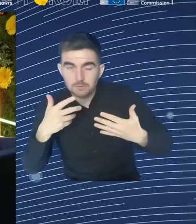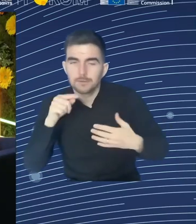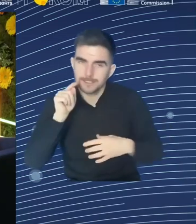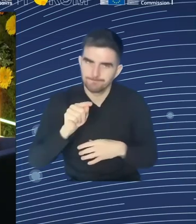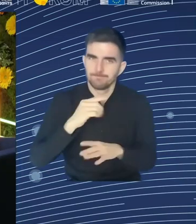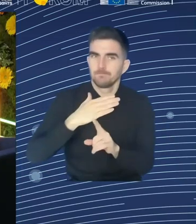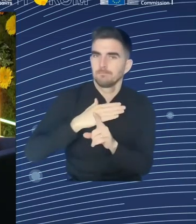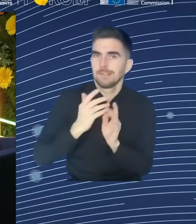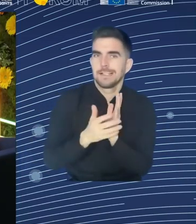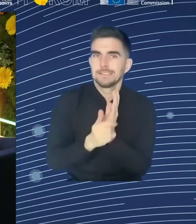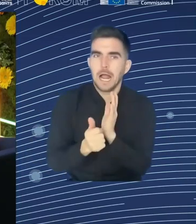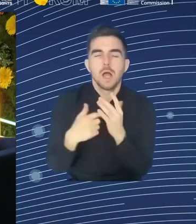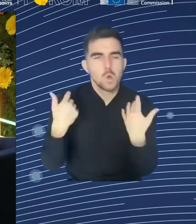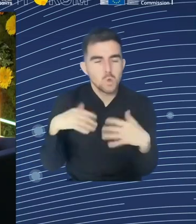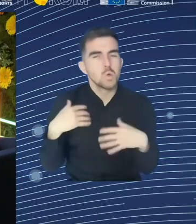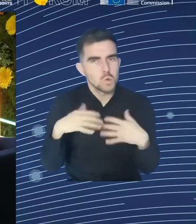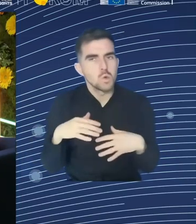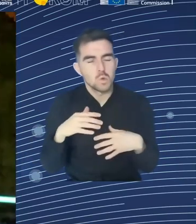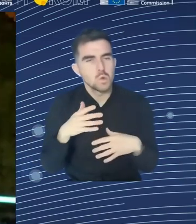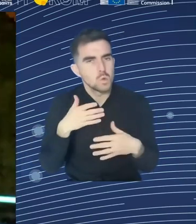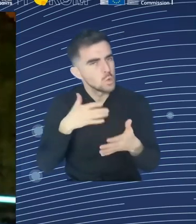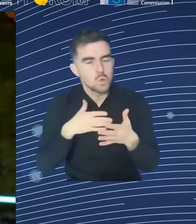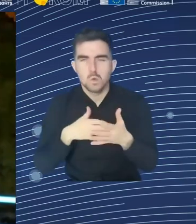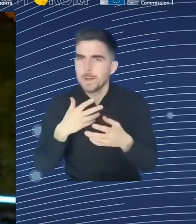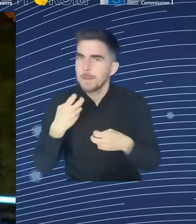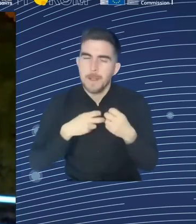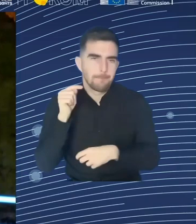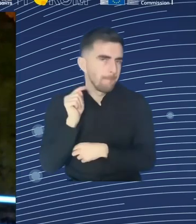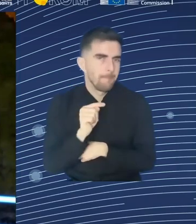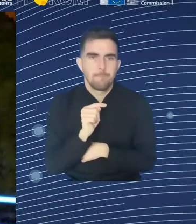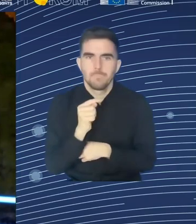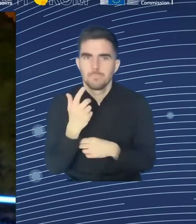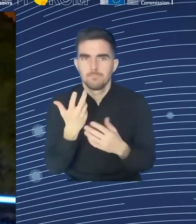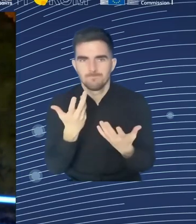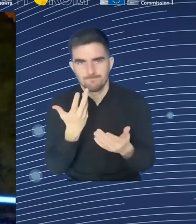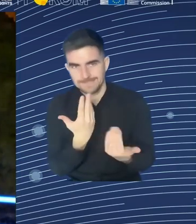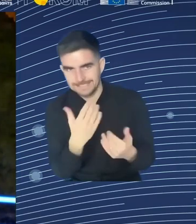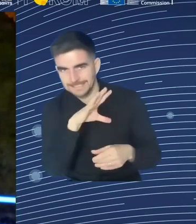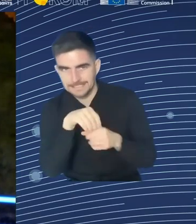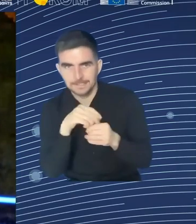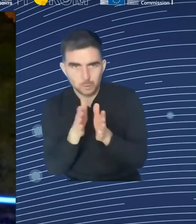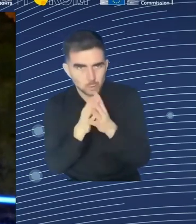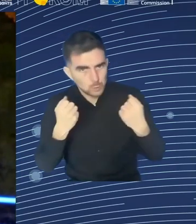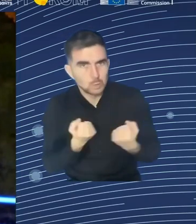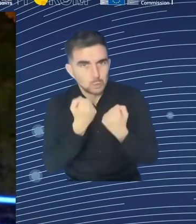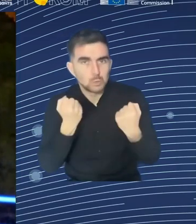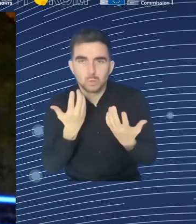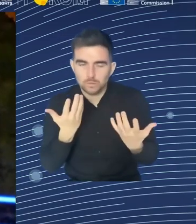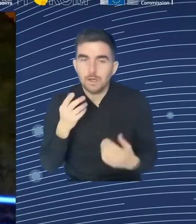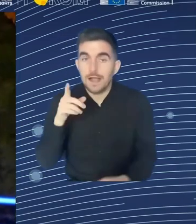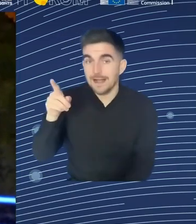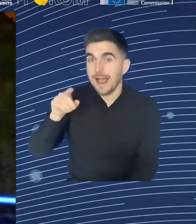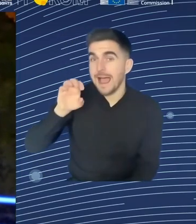Esther said, OK, we have to be part of the solution, I think, indeed, trade unions also have to help motivate. Of course,